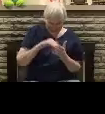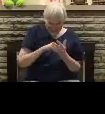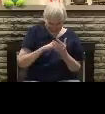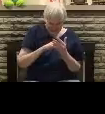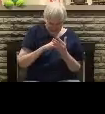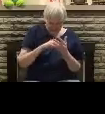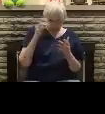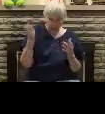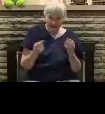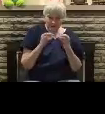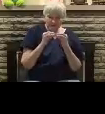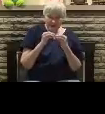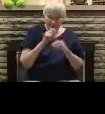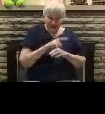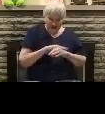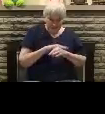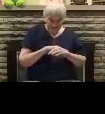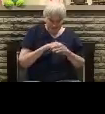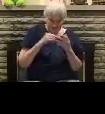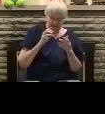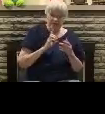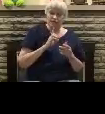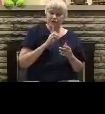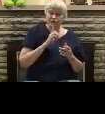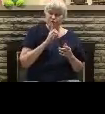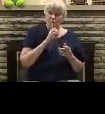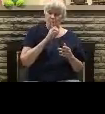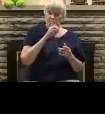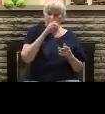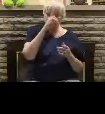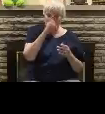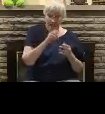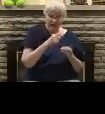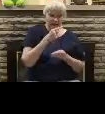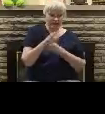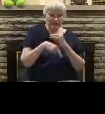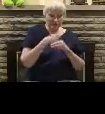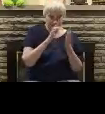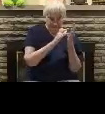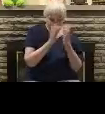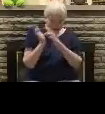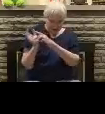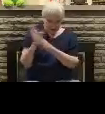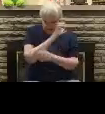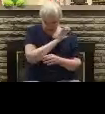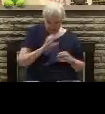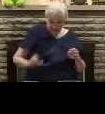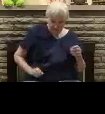And those poor people some of whom at least are poor people in the pews who have no idea what they're getting caught up in.